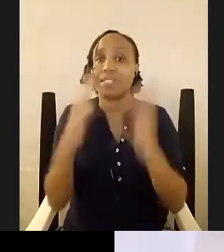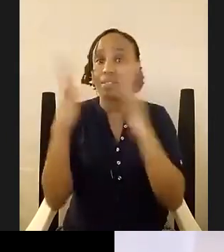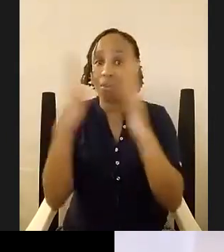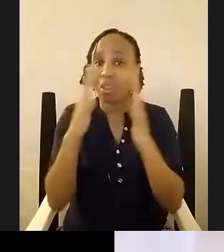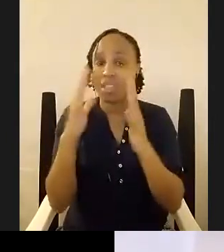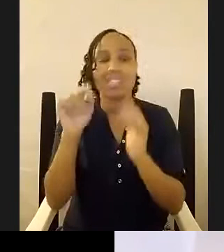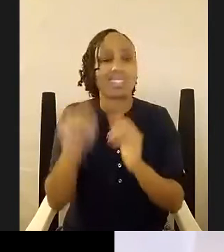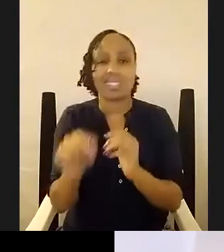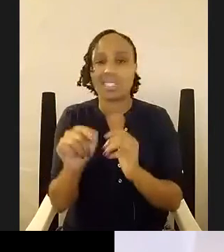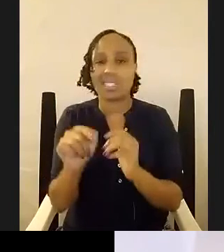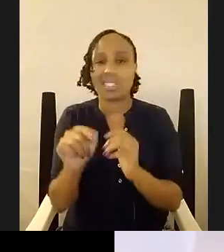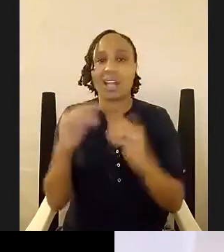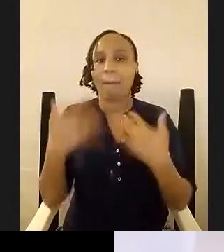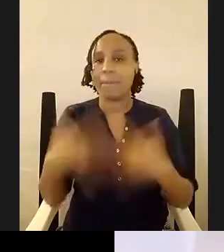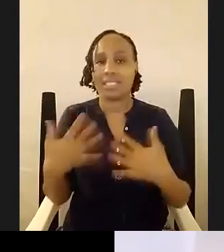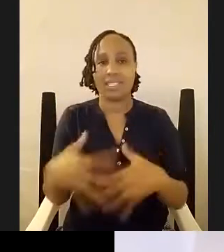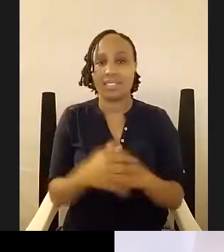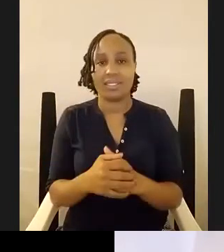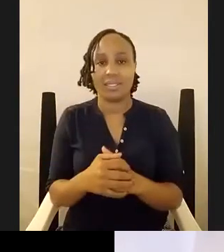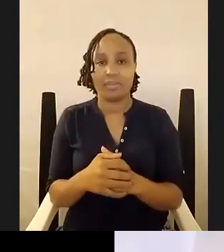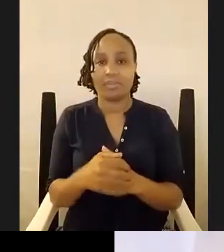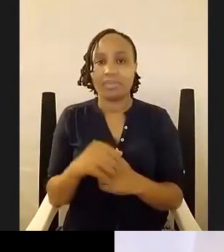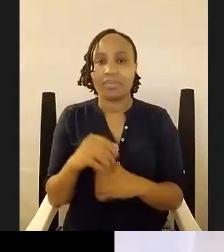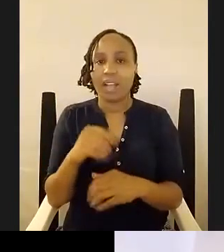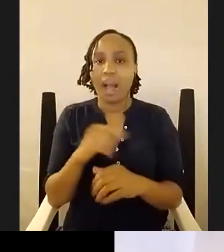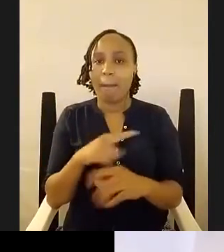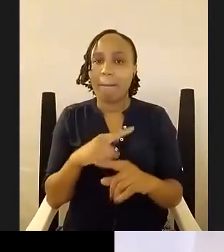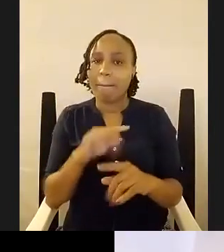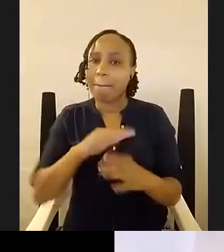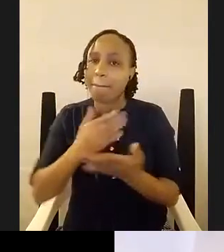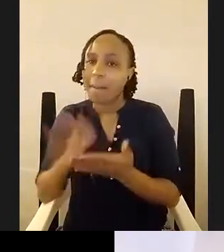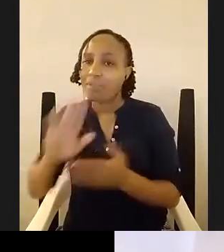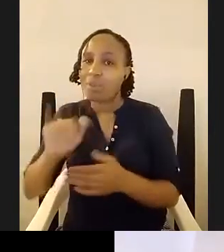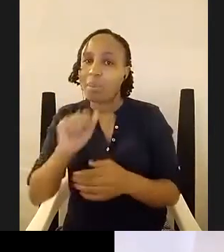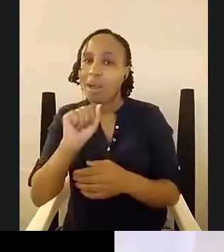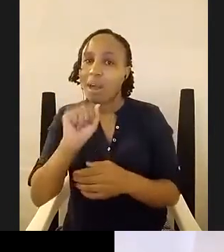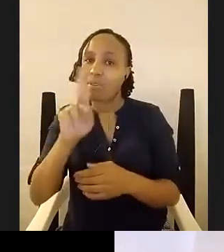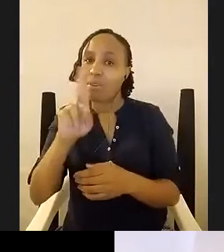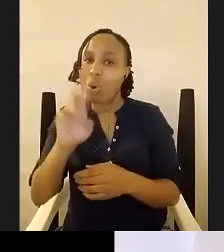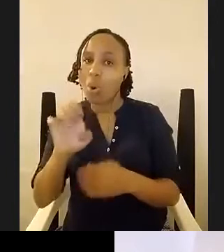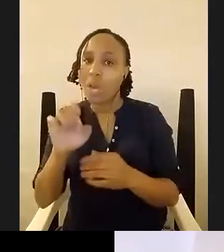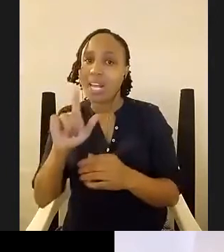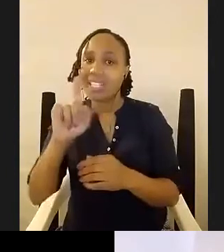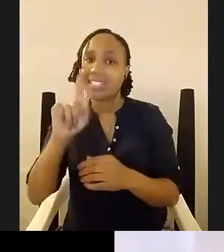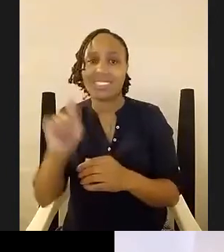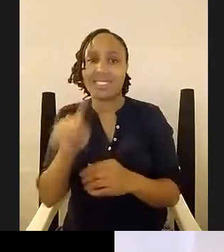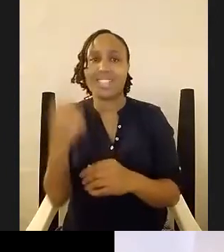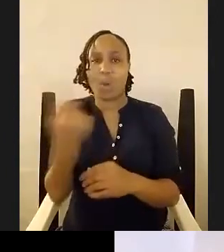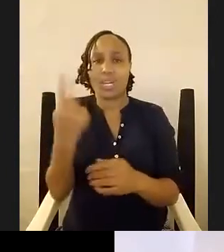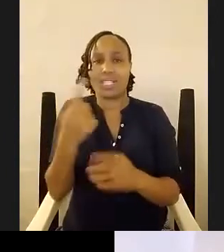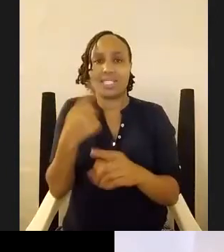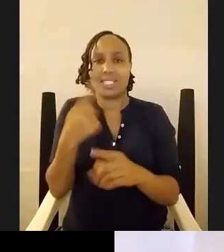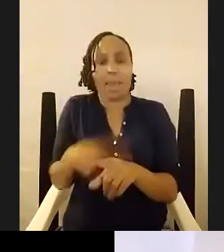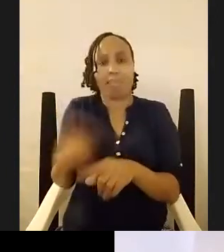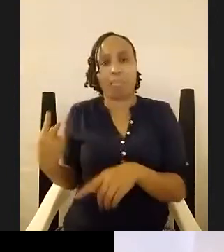from afrolit this is the this is like the only time remy and i have been on a panel because it's always chaos